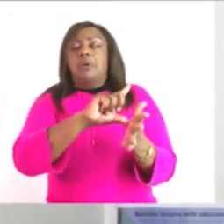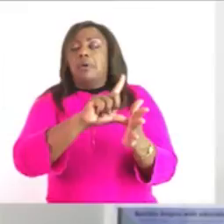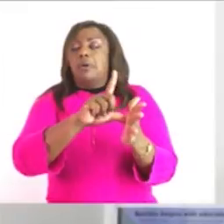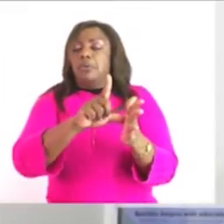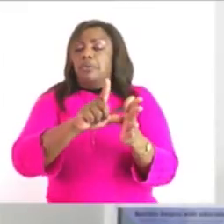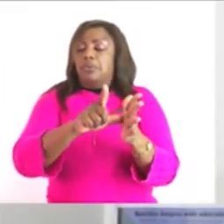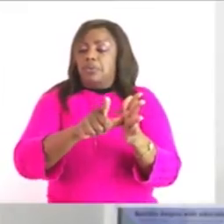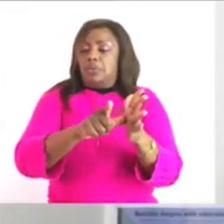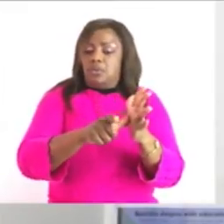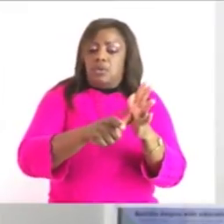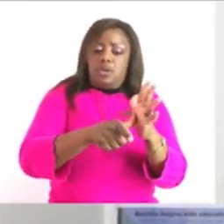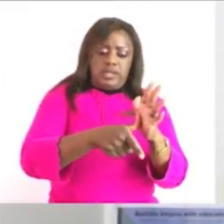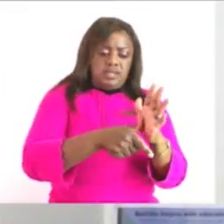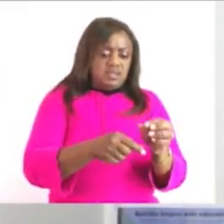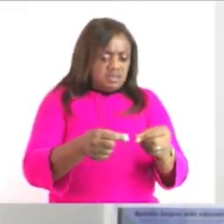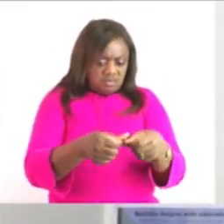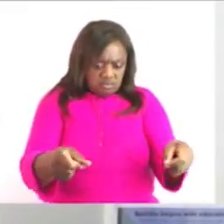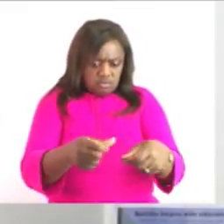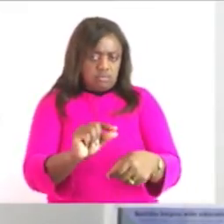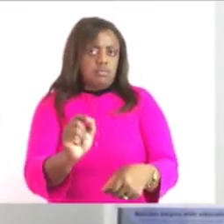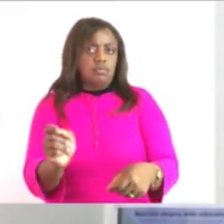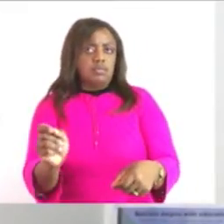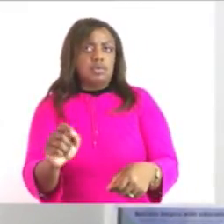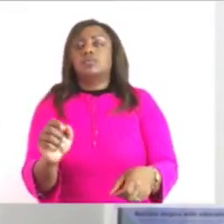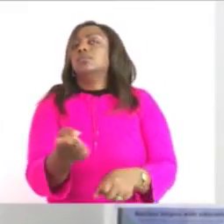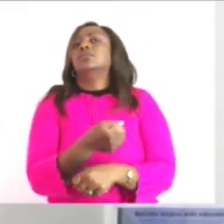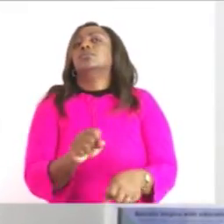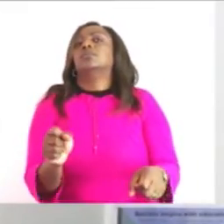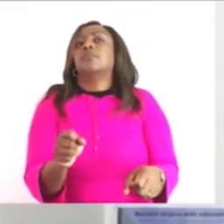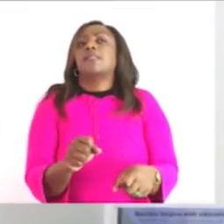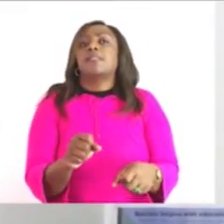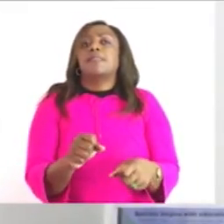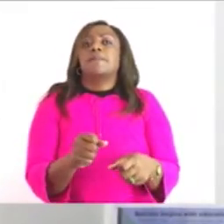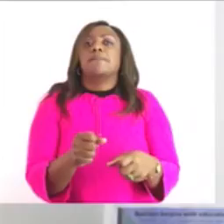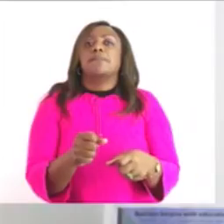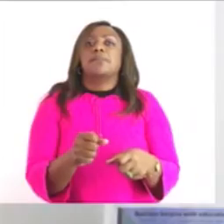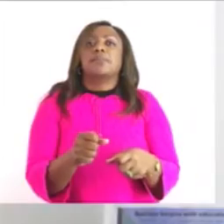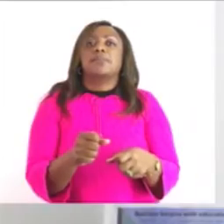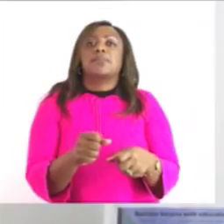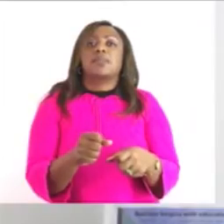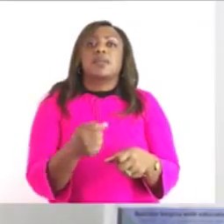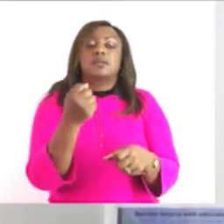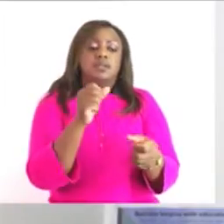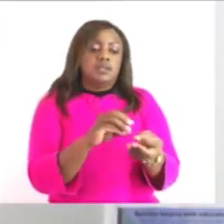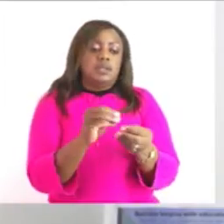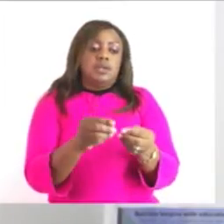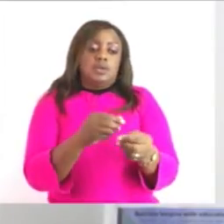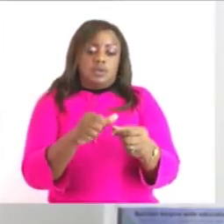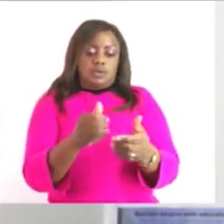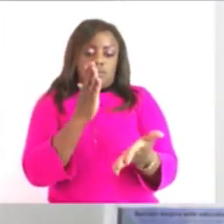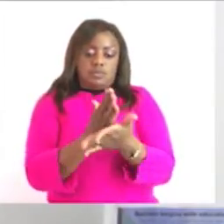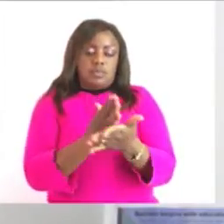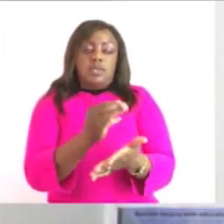to measure the length of a pen then if you take if you measure it and you find it in three seconds and you